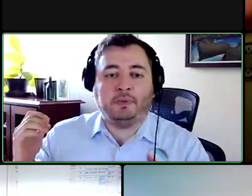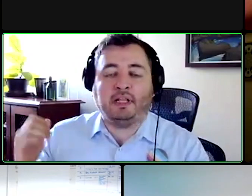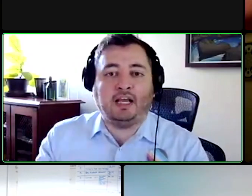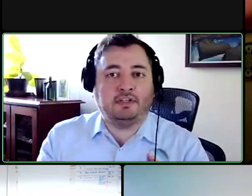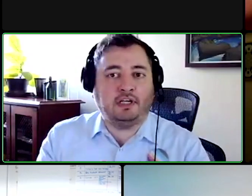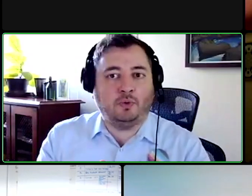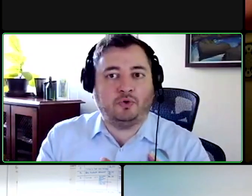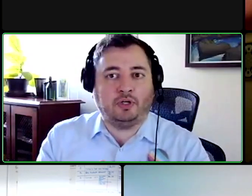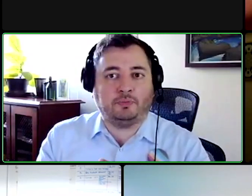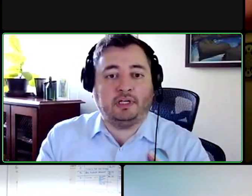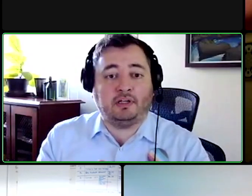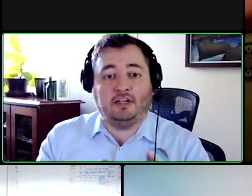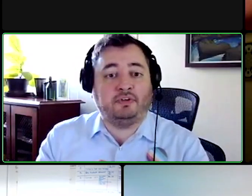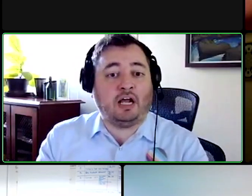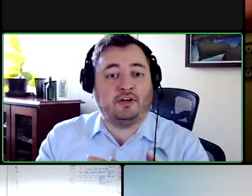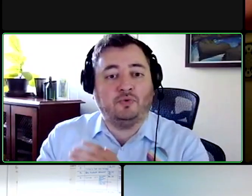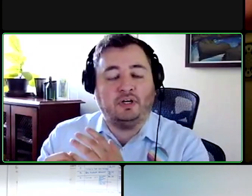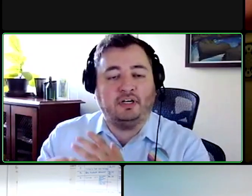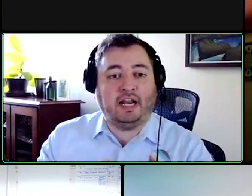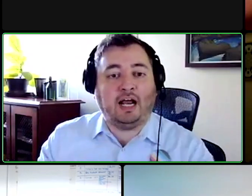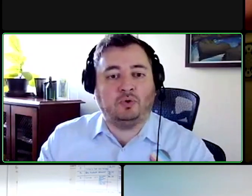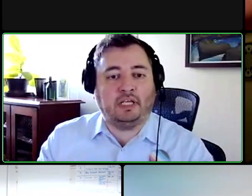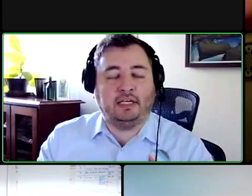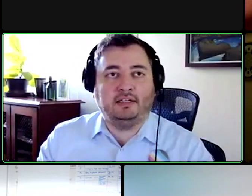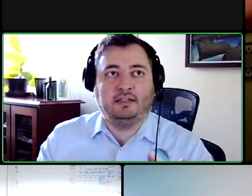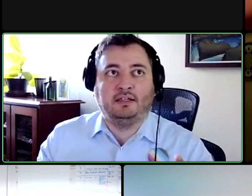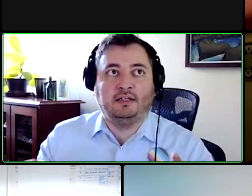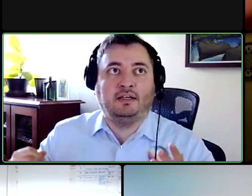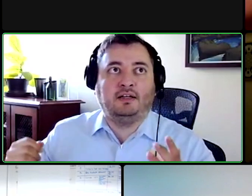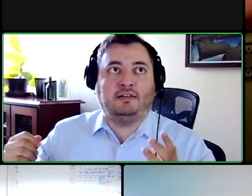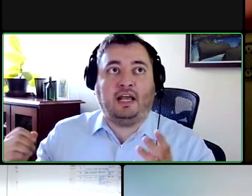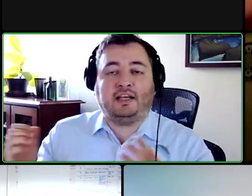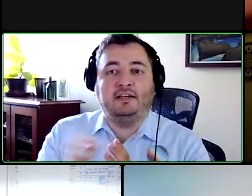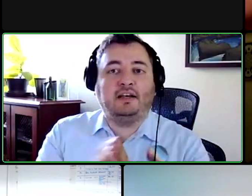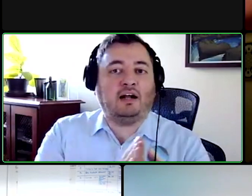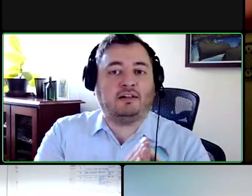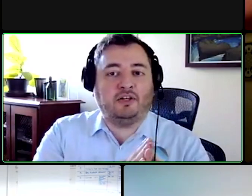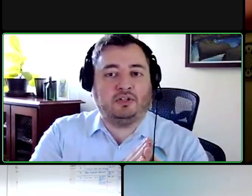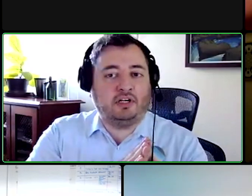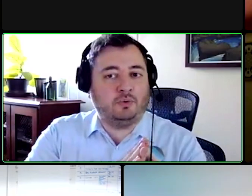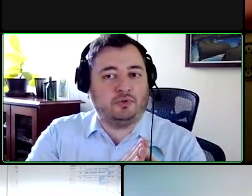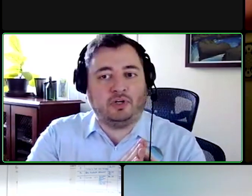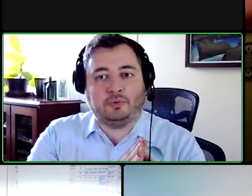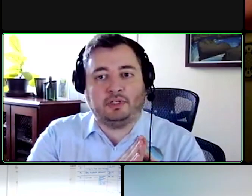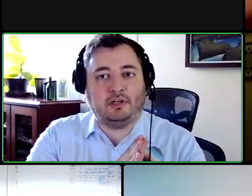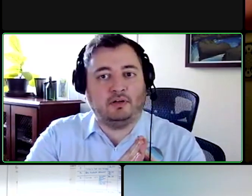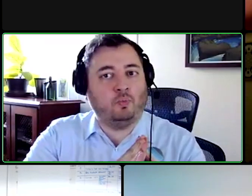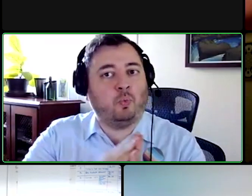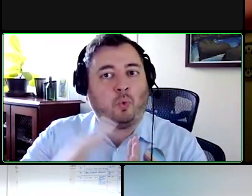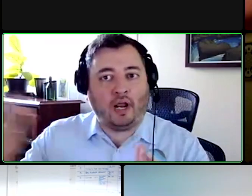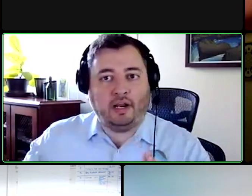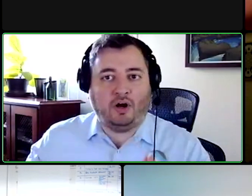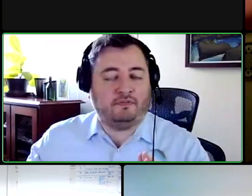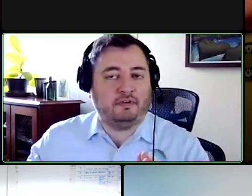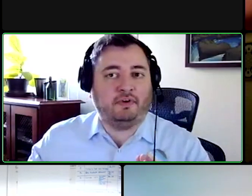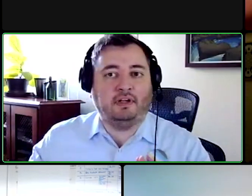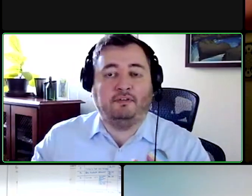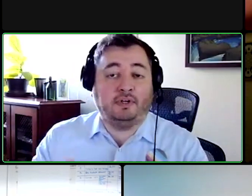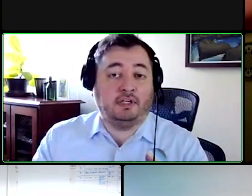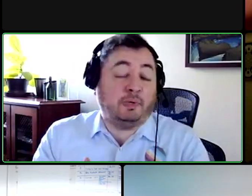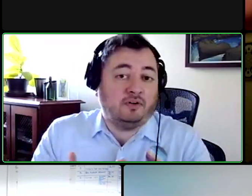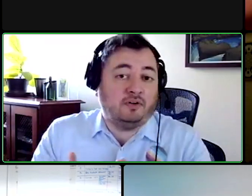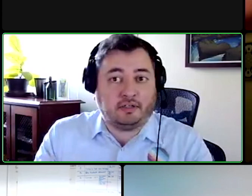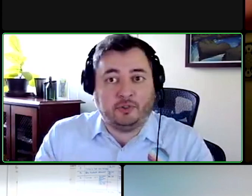maybe they have scheduled transportation if your doctor's running an hour late that can knock their scheduled transportation way off